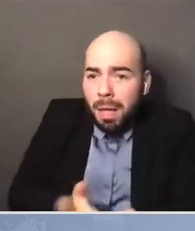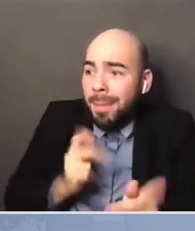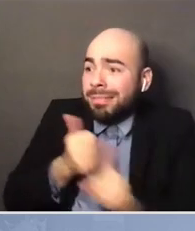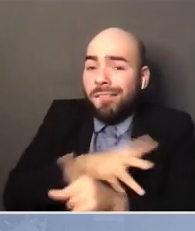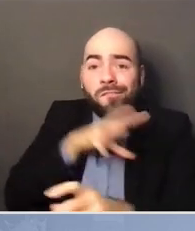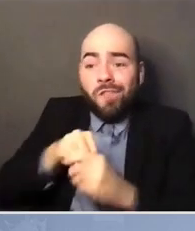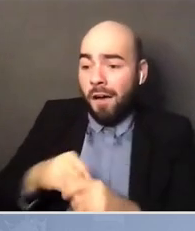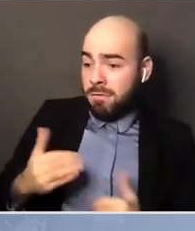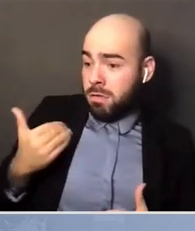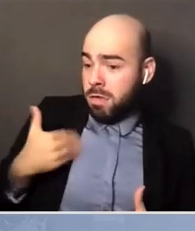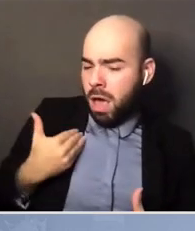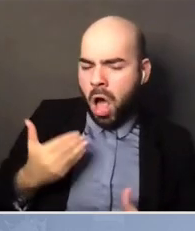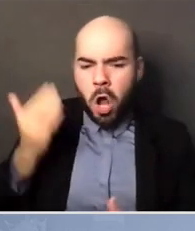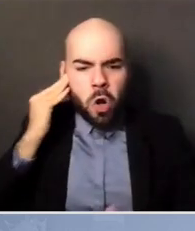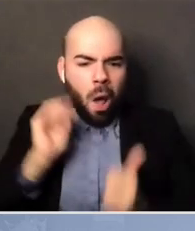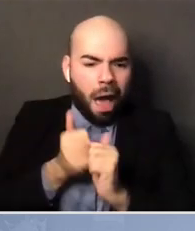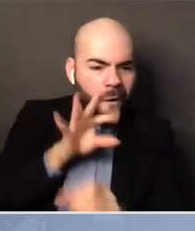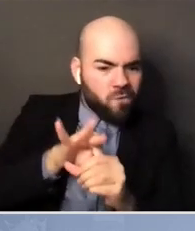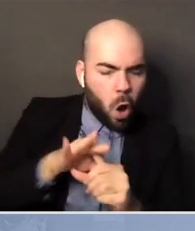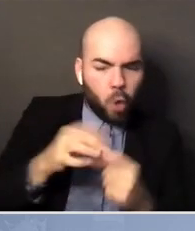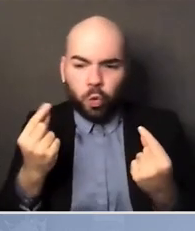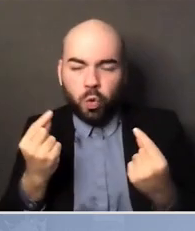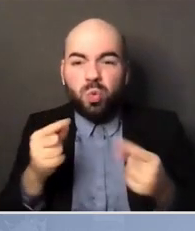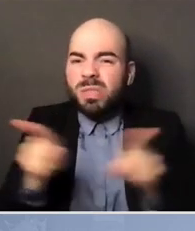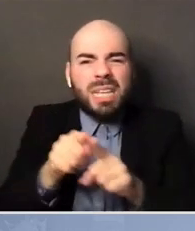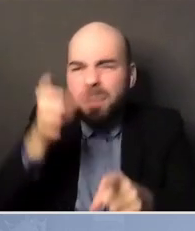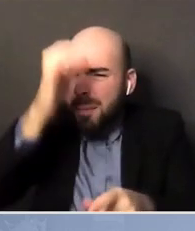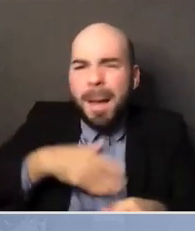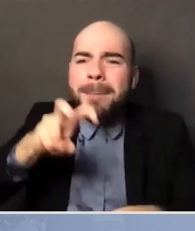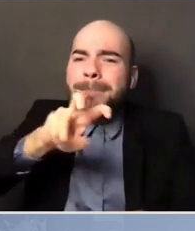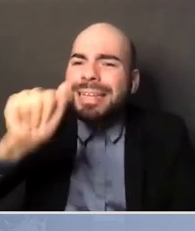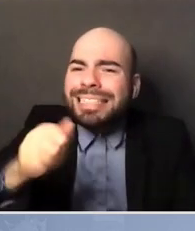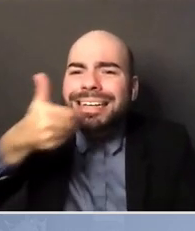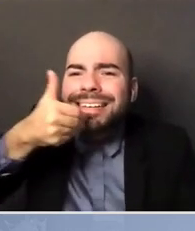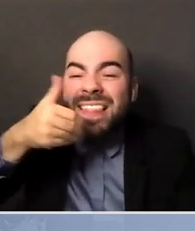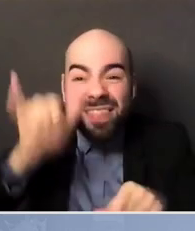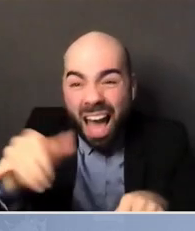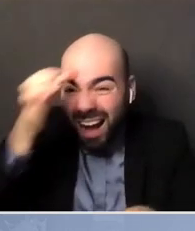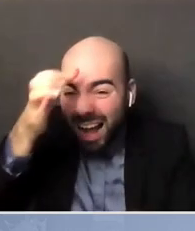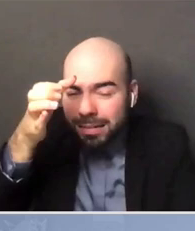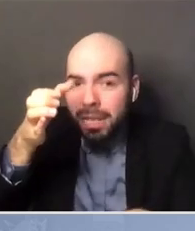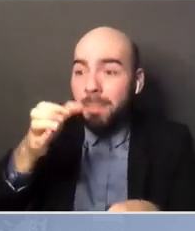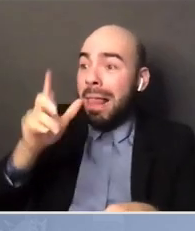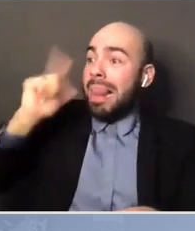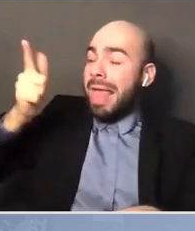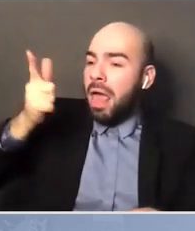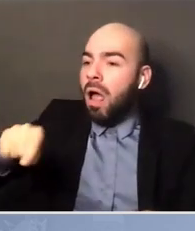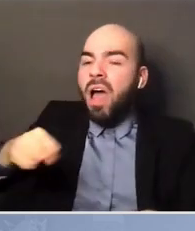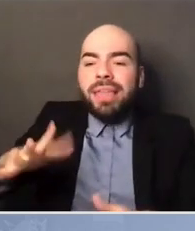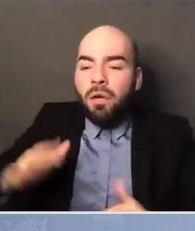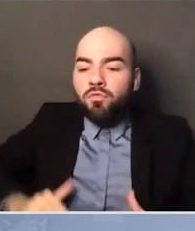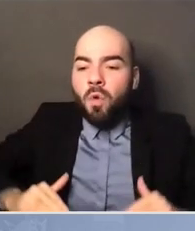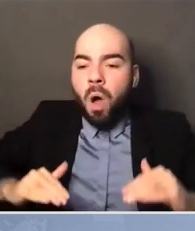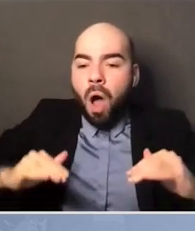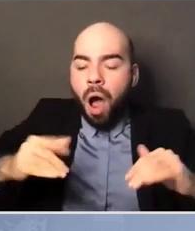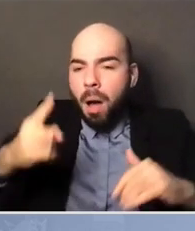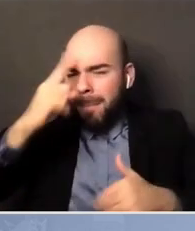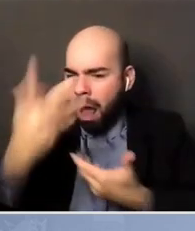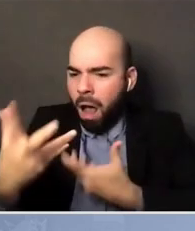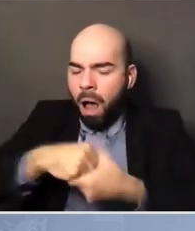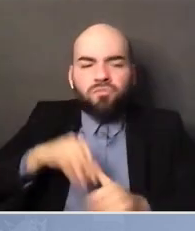to say, hey, you know, what kind of posters do we want up in the rooms?